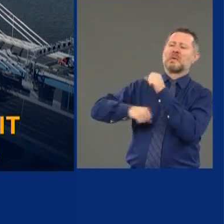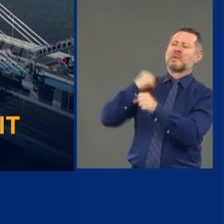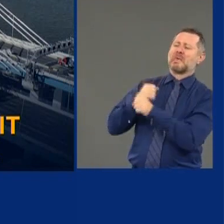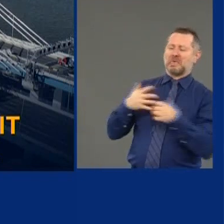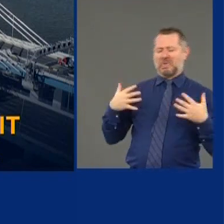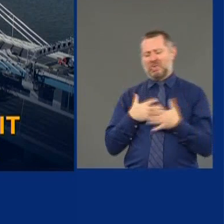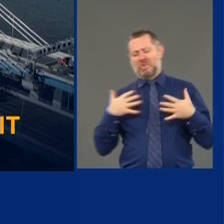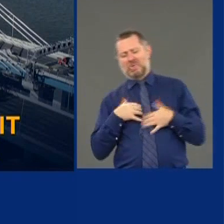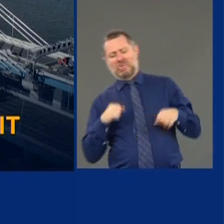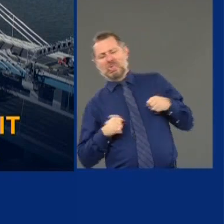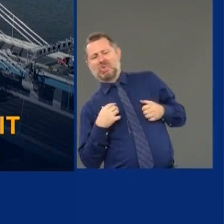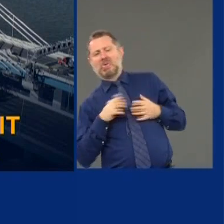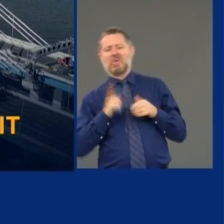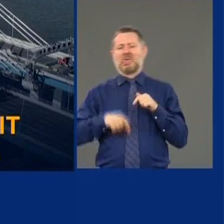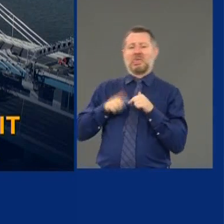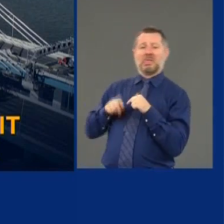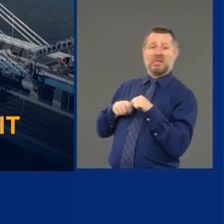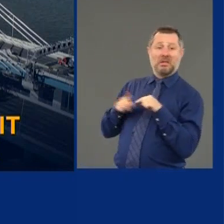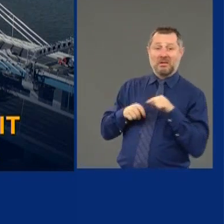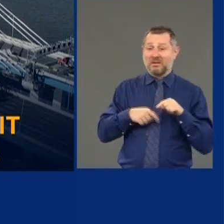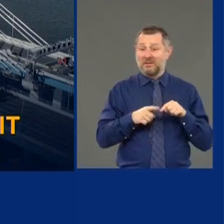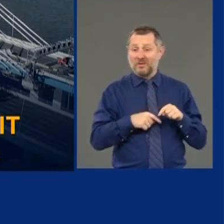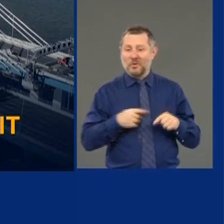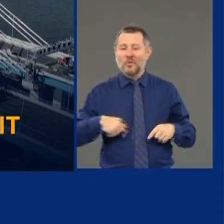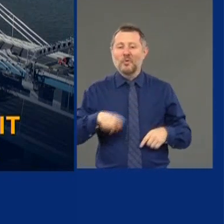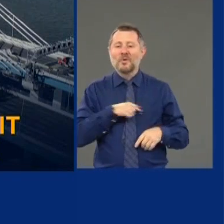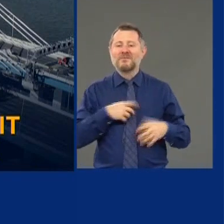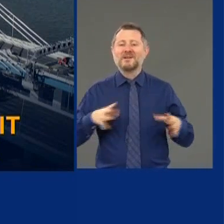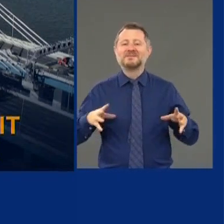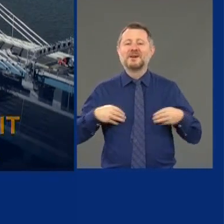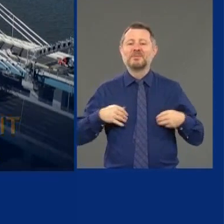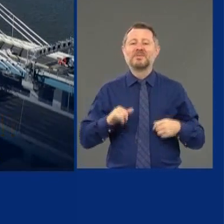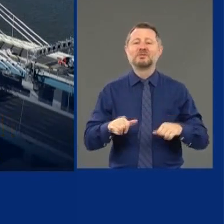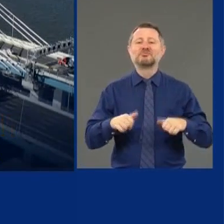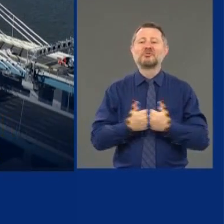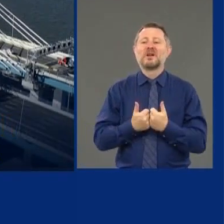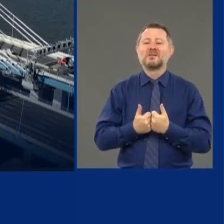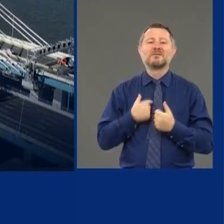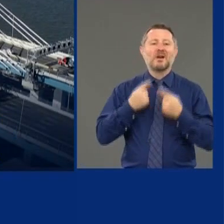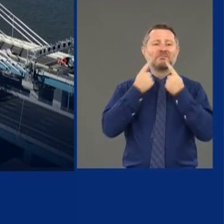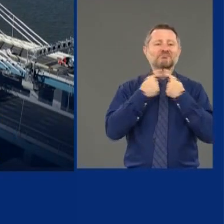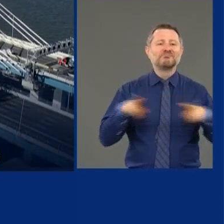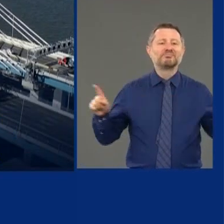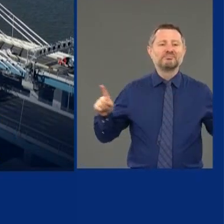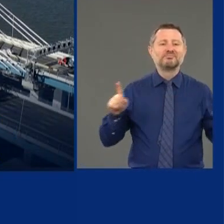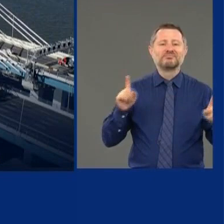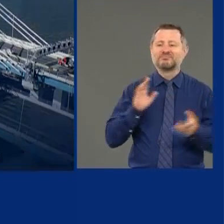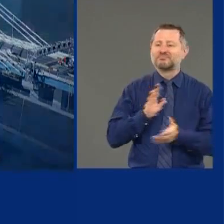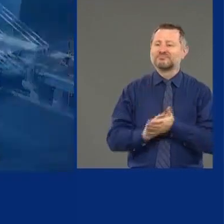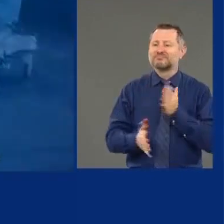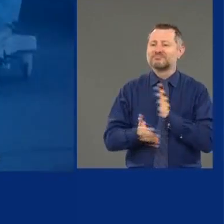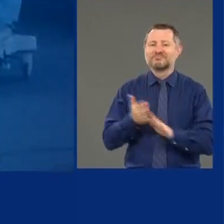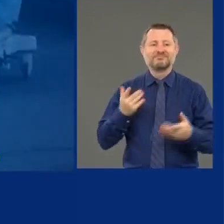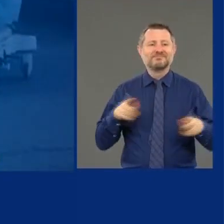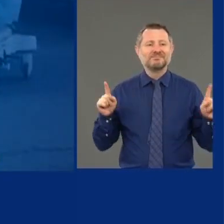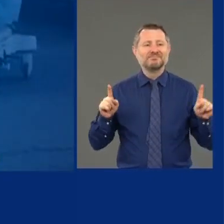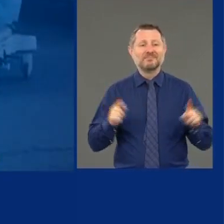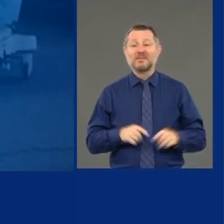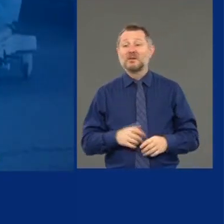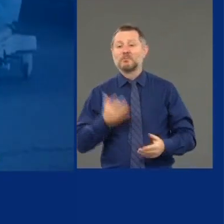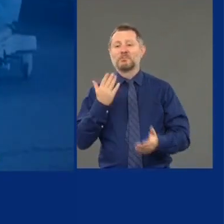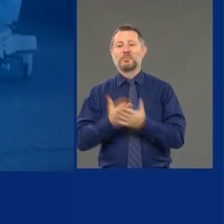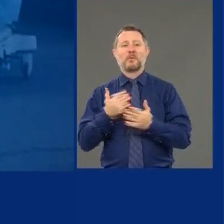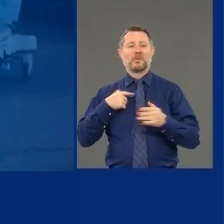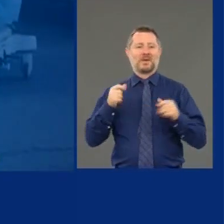the bridge took on the challenge and defeated the challenge. It showed what we were capable